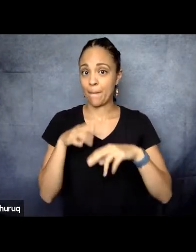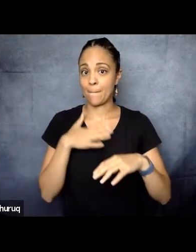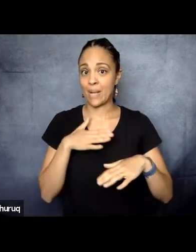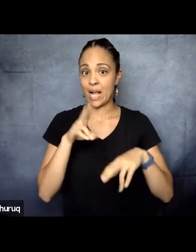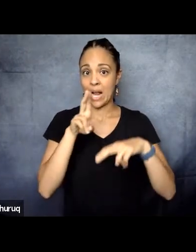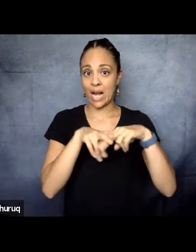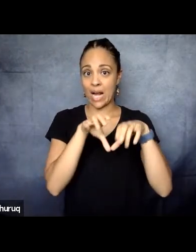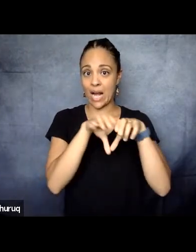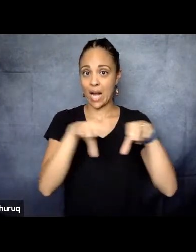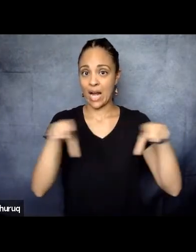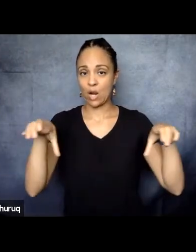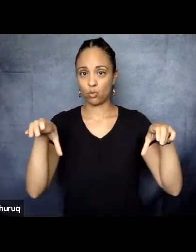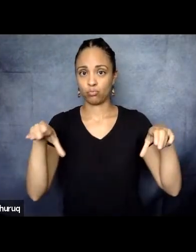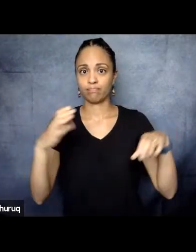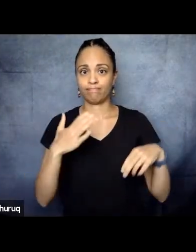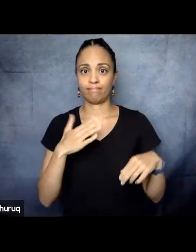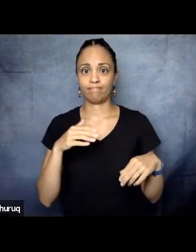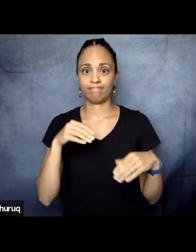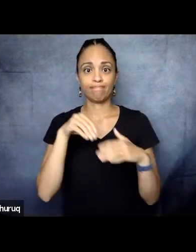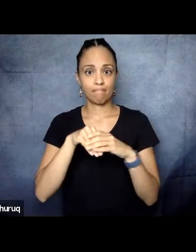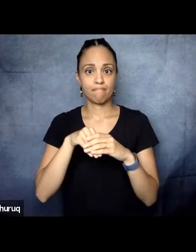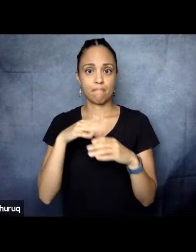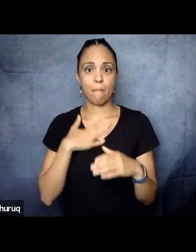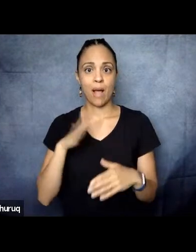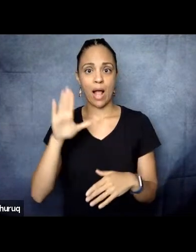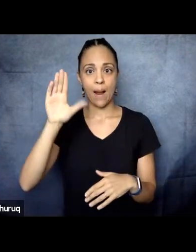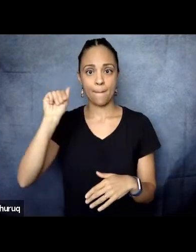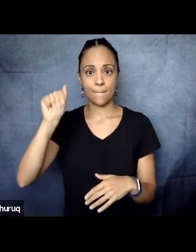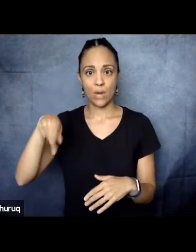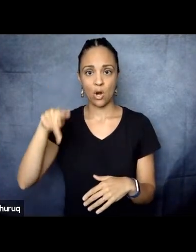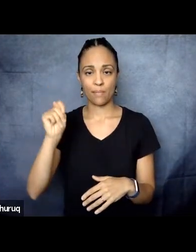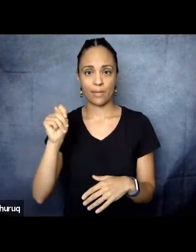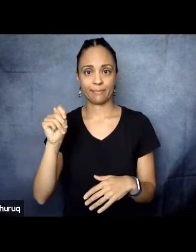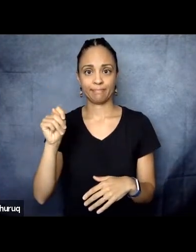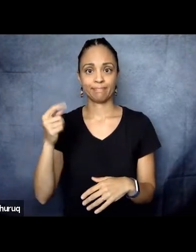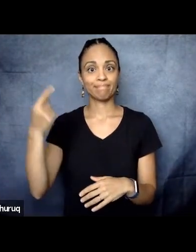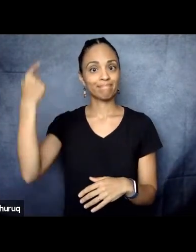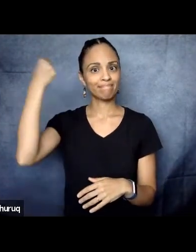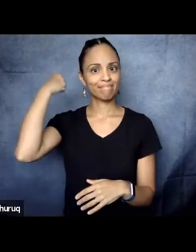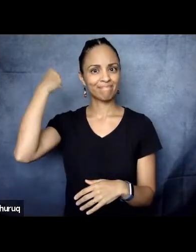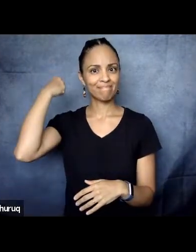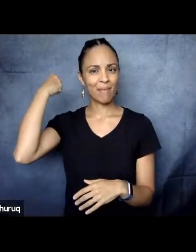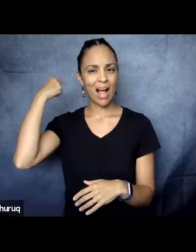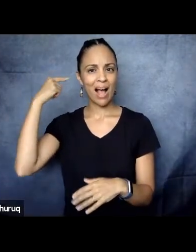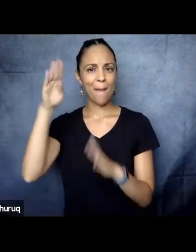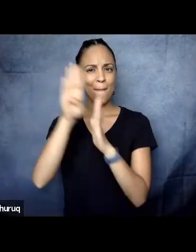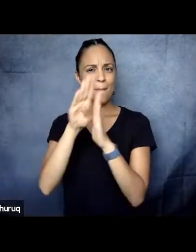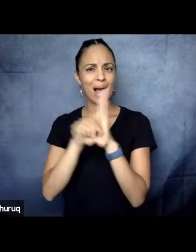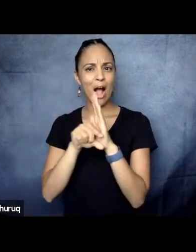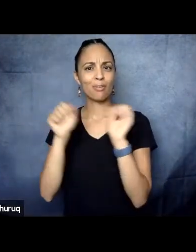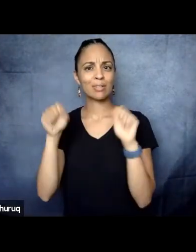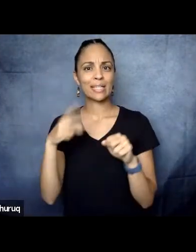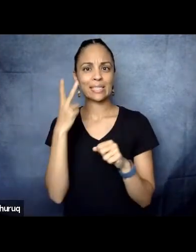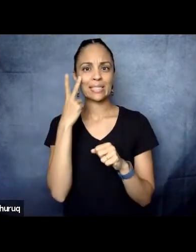my studio apartment. This is my kitchen behind me. I am living right now